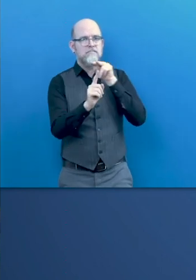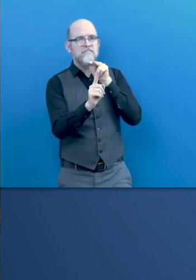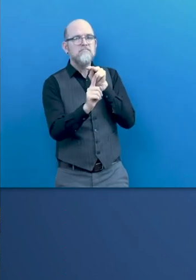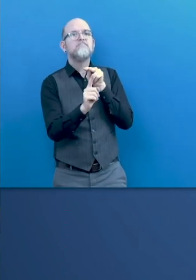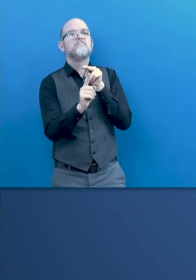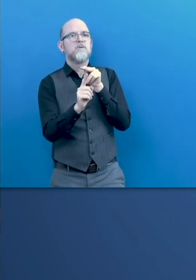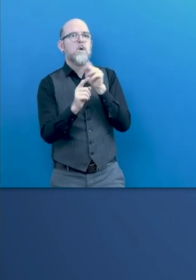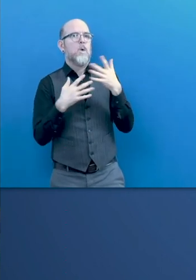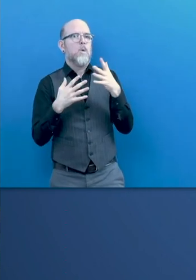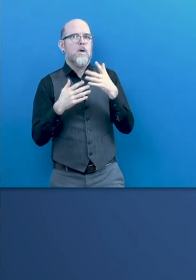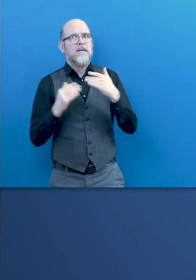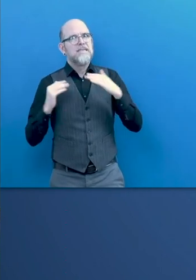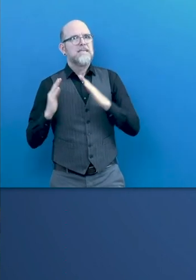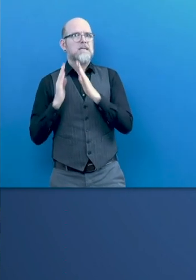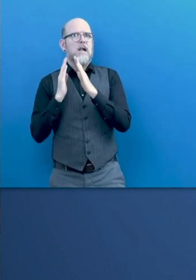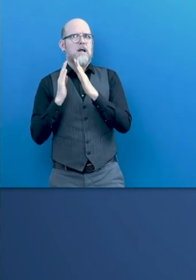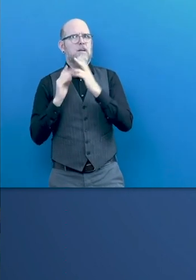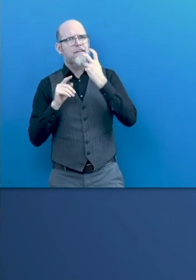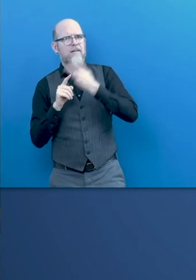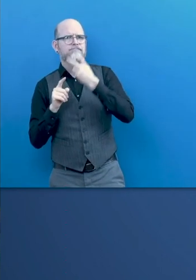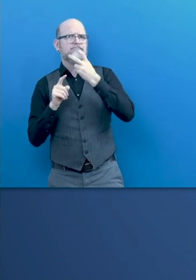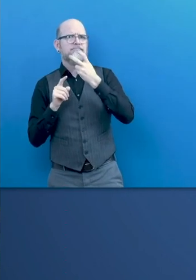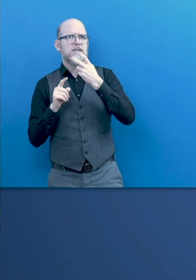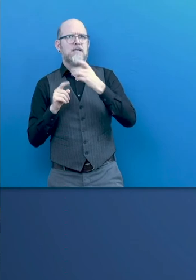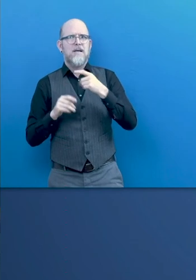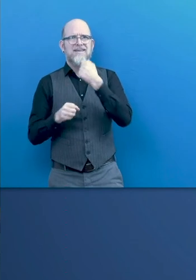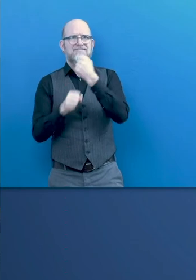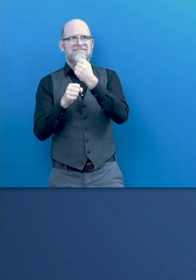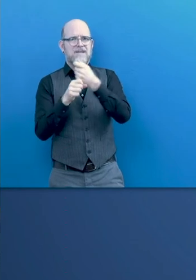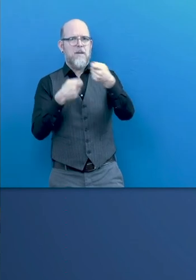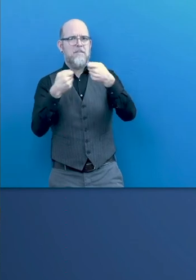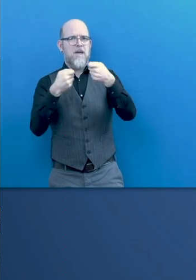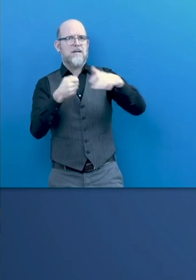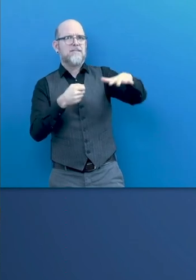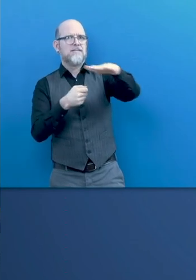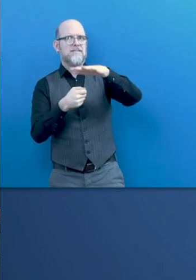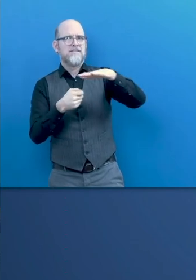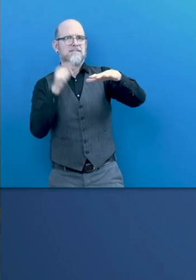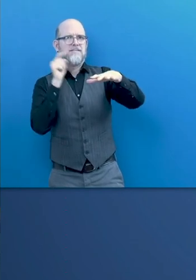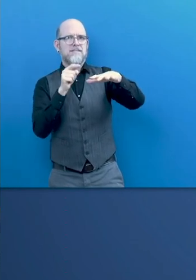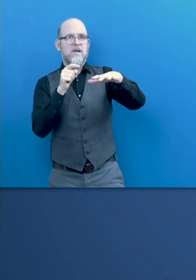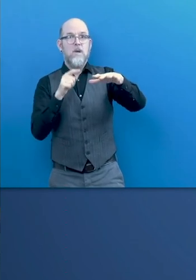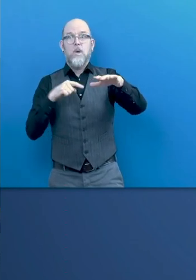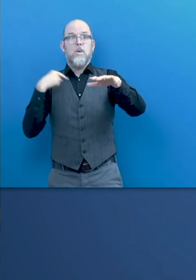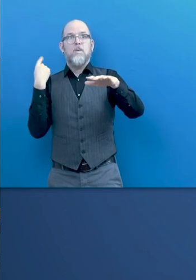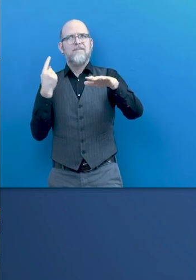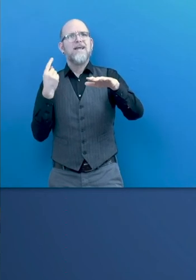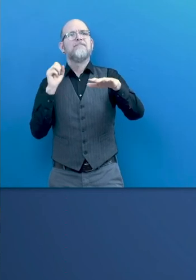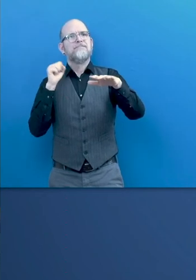of the workplace. So, again, we need to reimagine